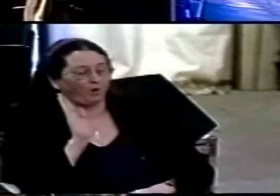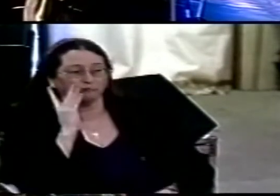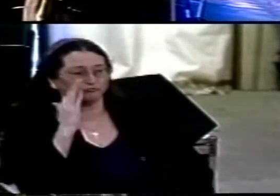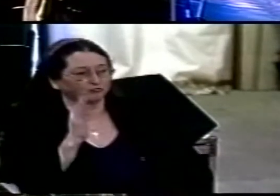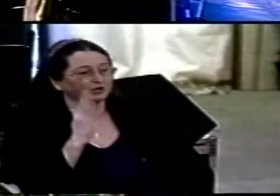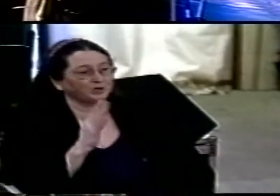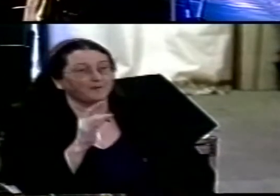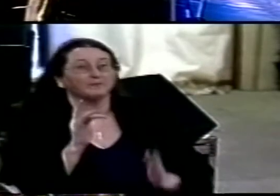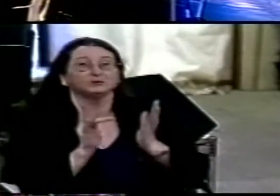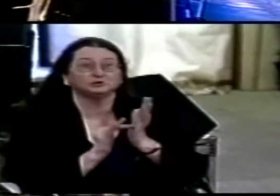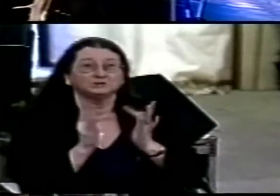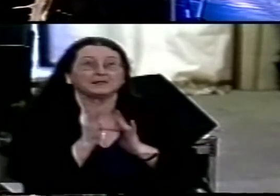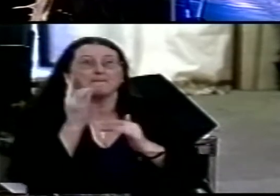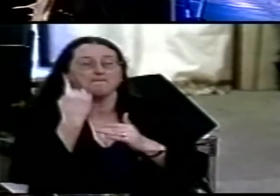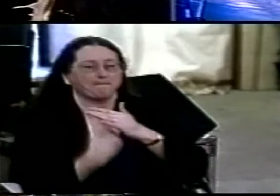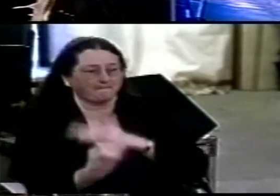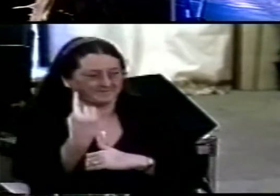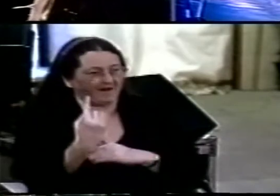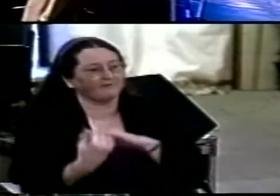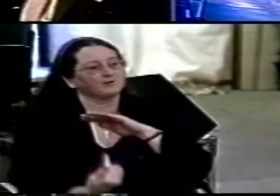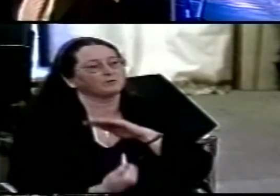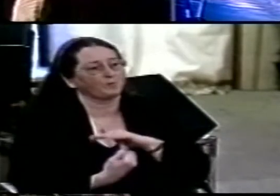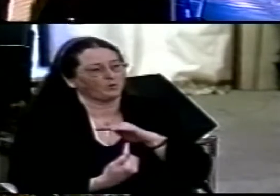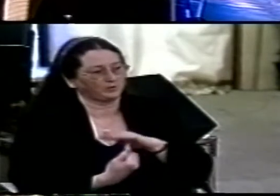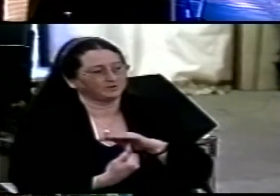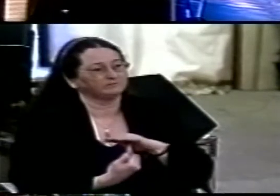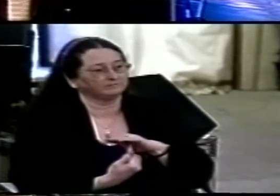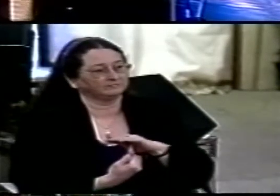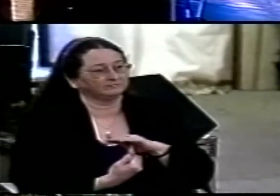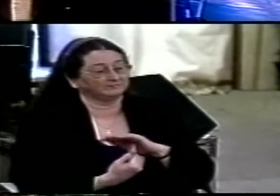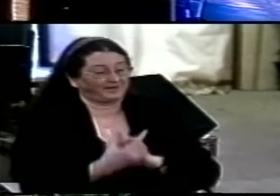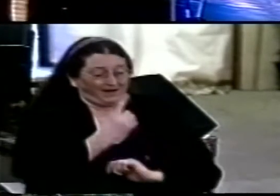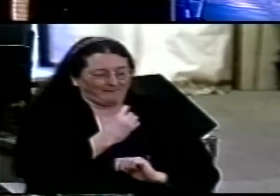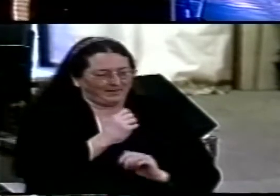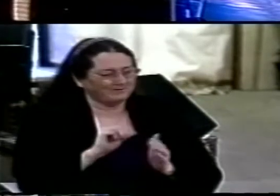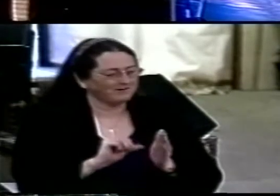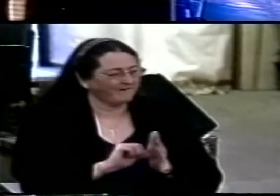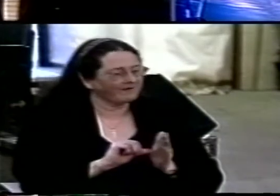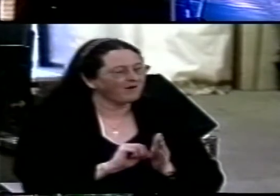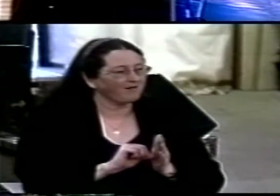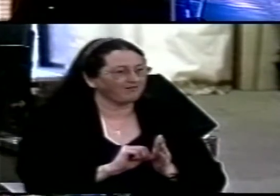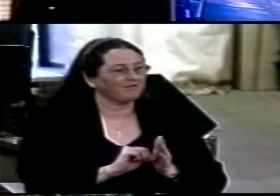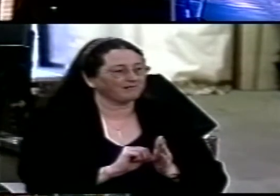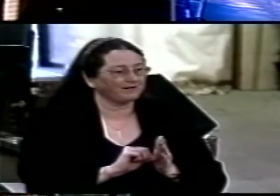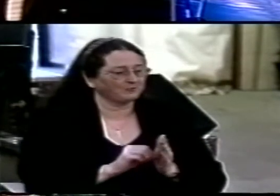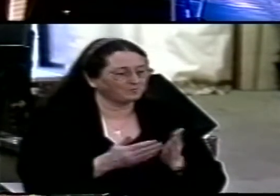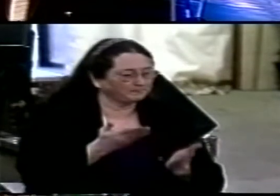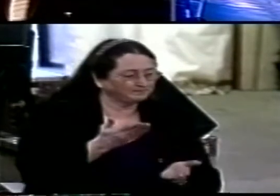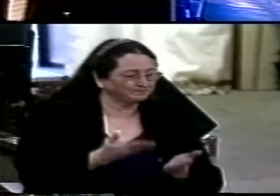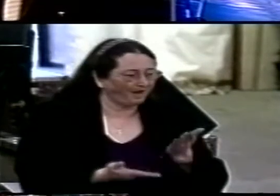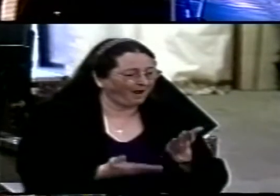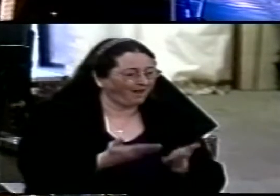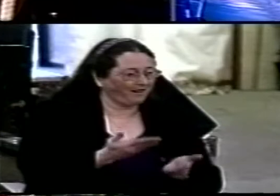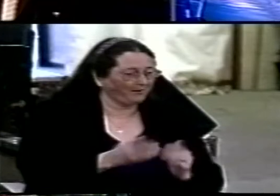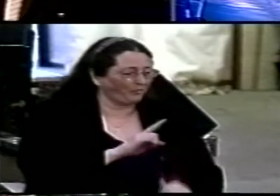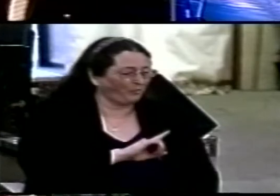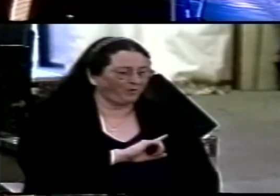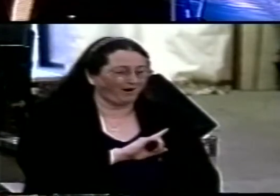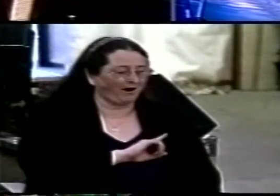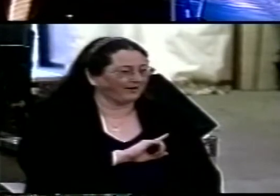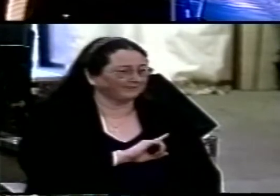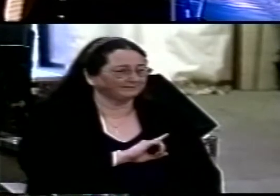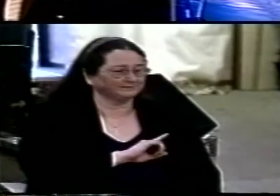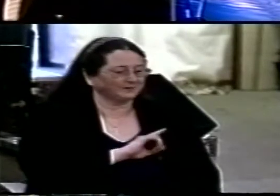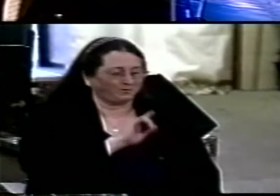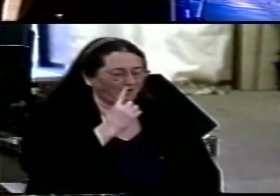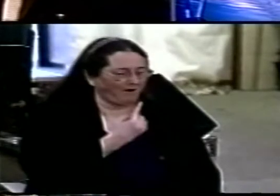Jesus himself. Extraordinarily difficult to keep in balance because we're not existentialist we're not relativist